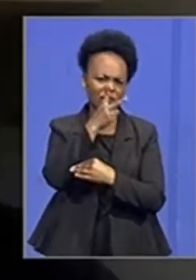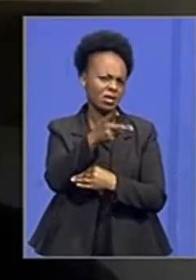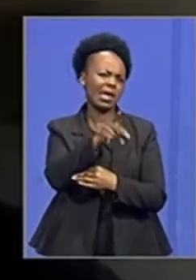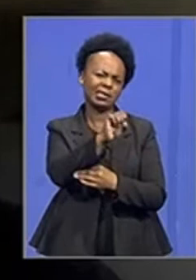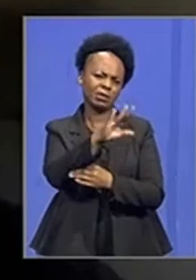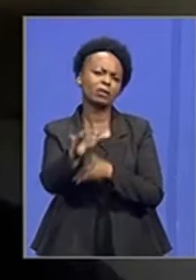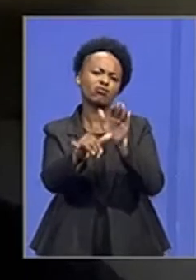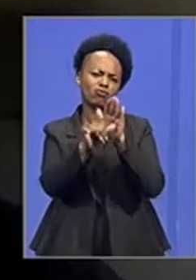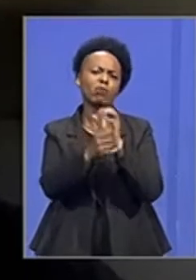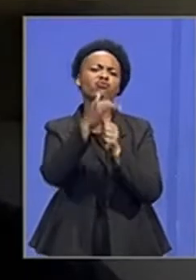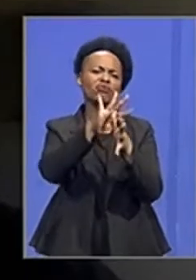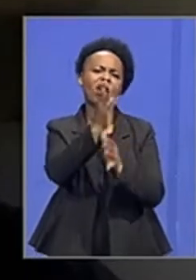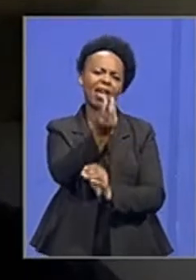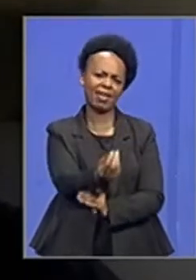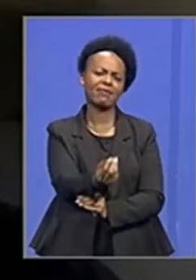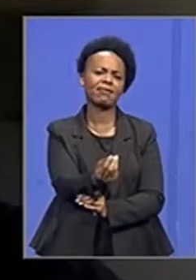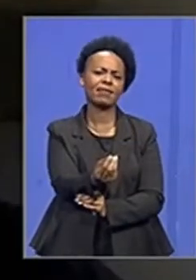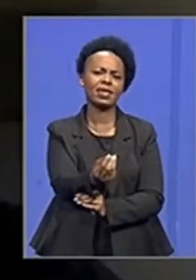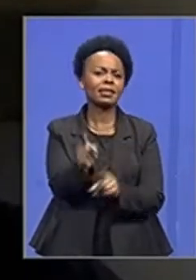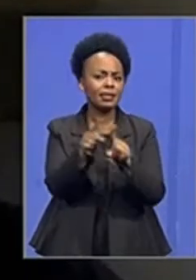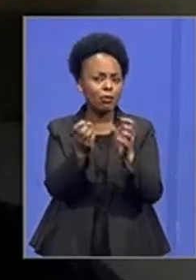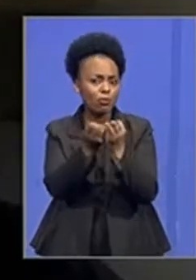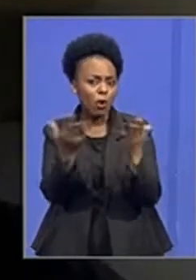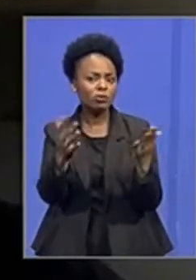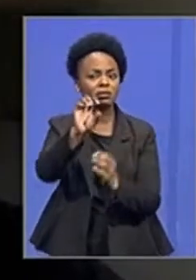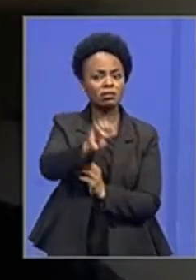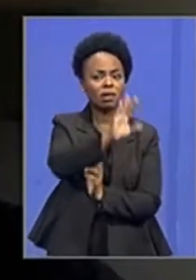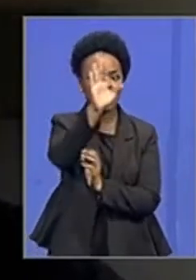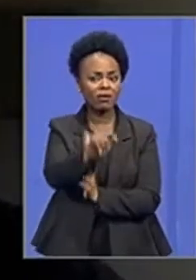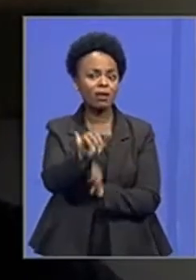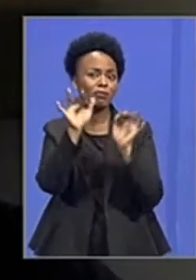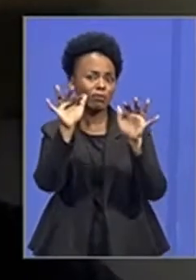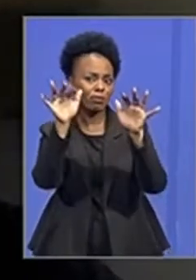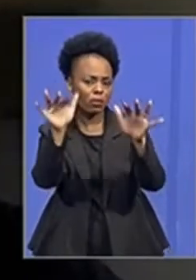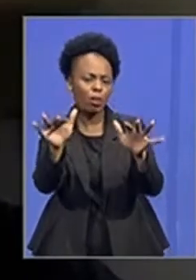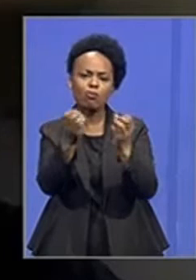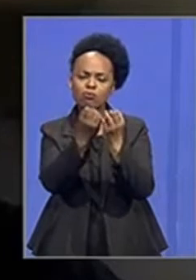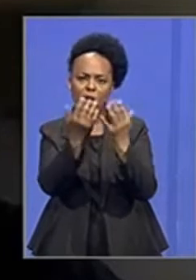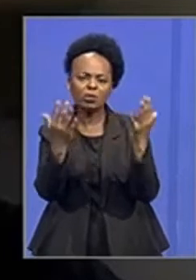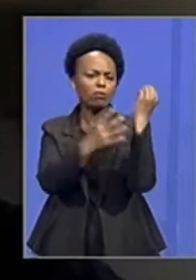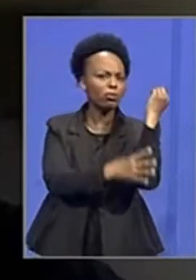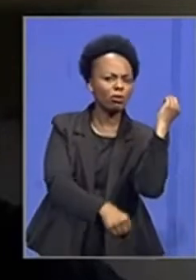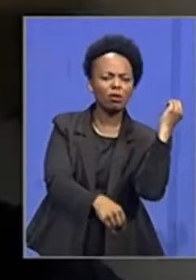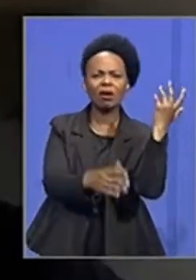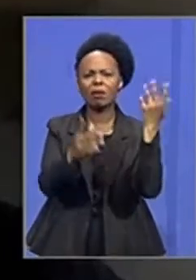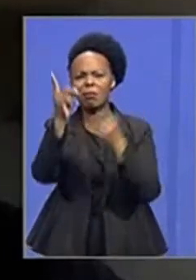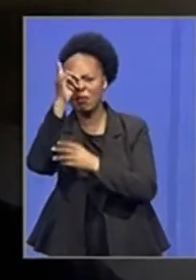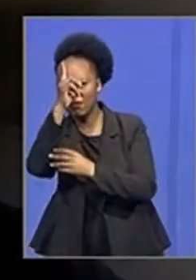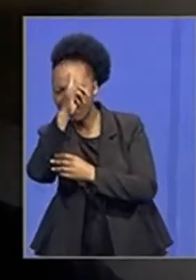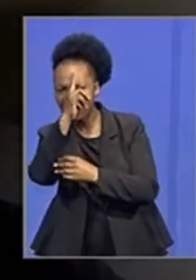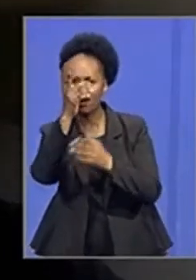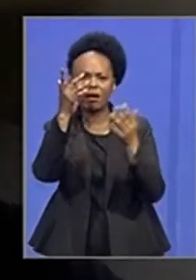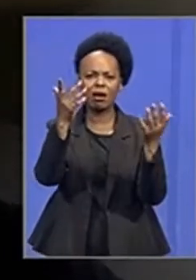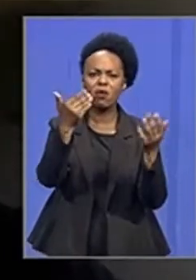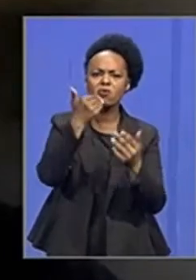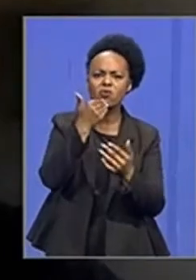also considering the fact that most of South Africa's population largely people who are poor and black those who are